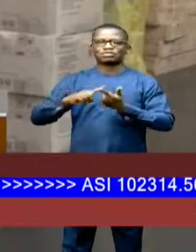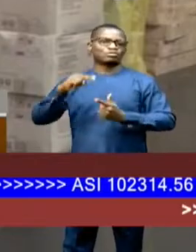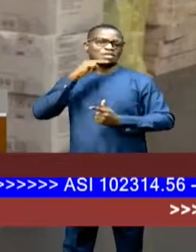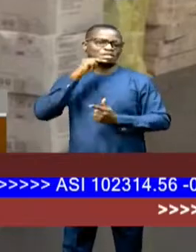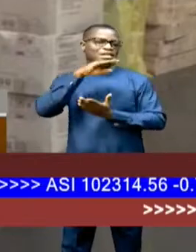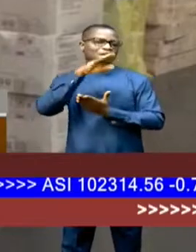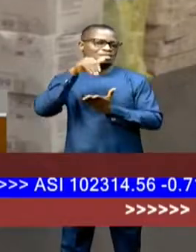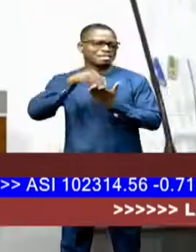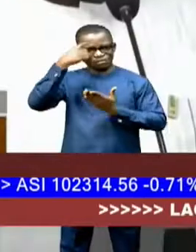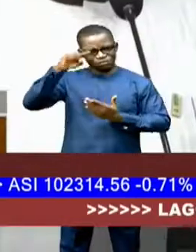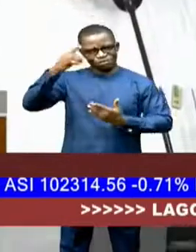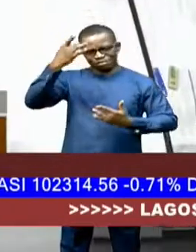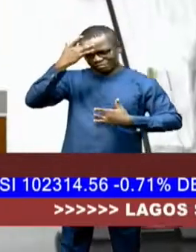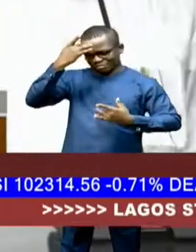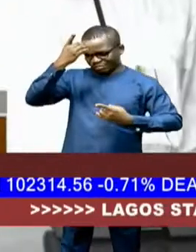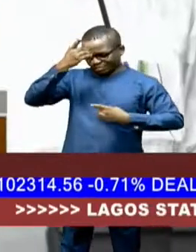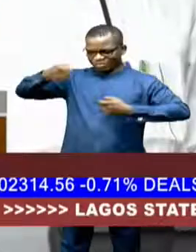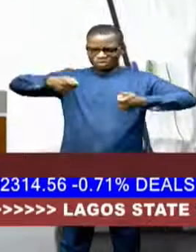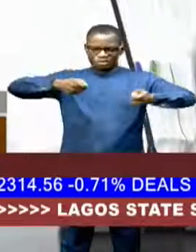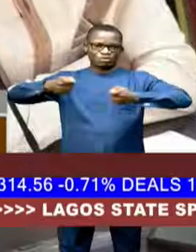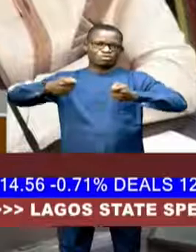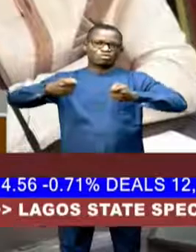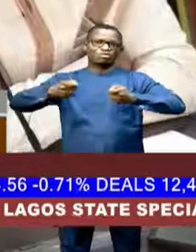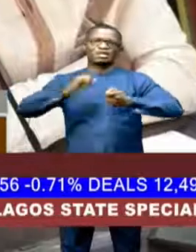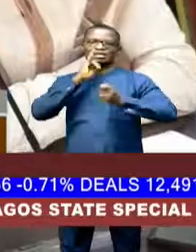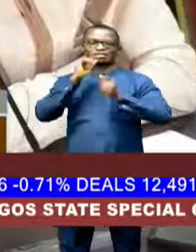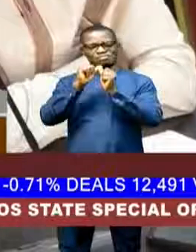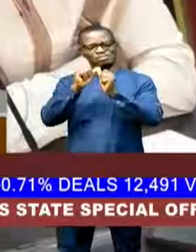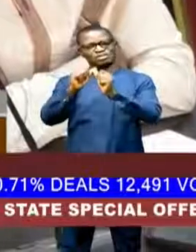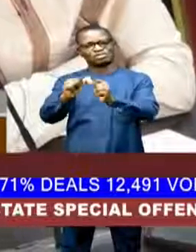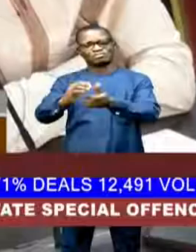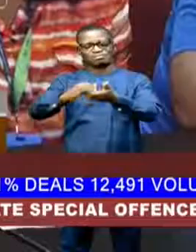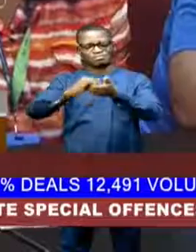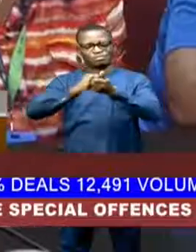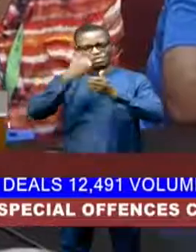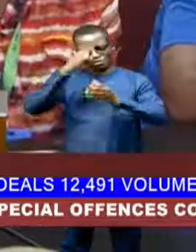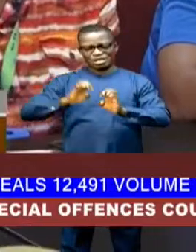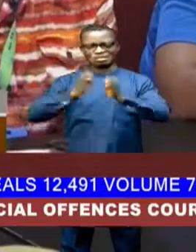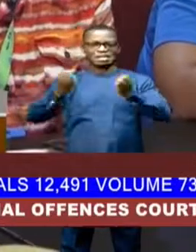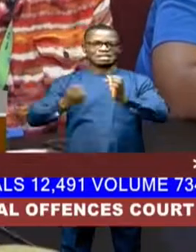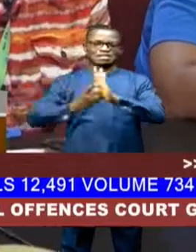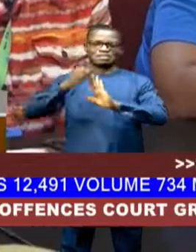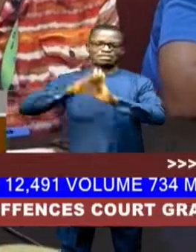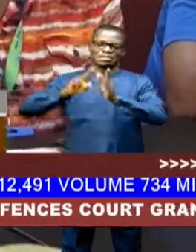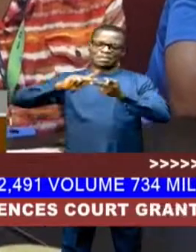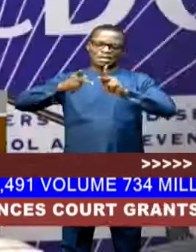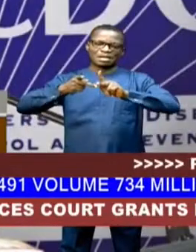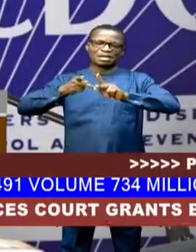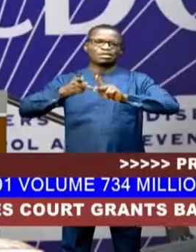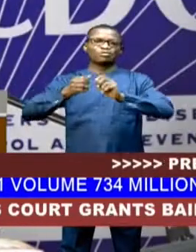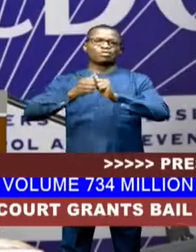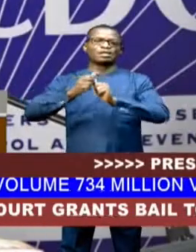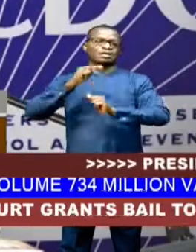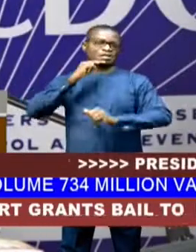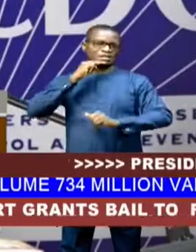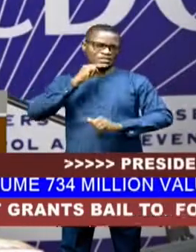Center for Disease Control is a continuation of its mandate for expanding and developing partnership with Nigeria. Laboratory